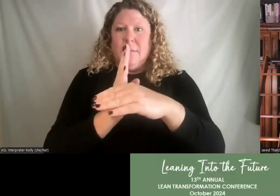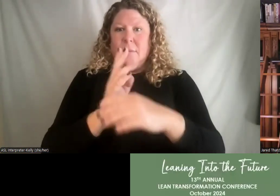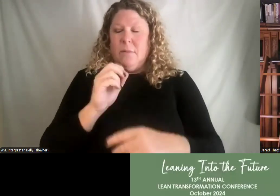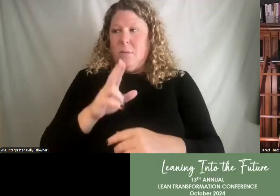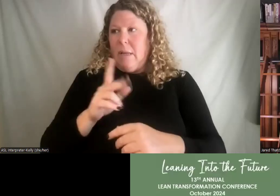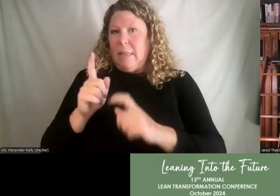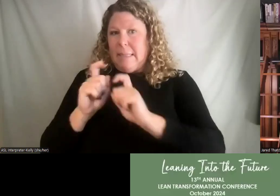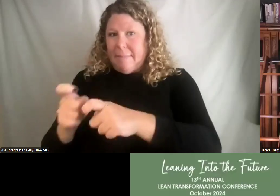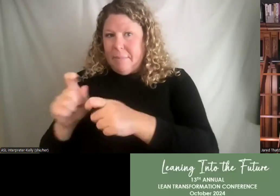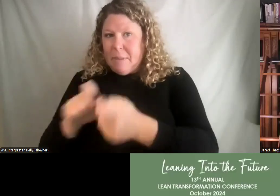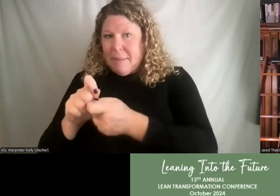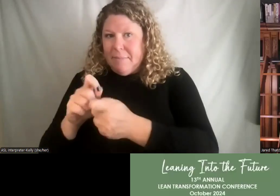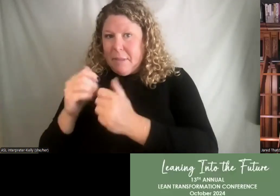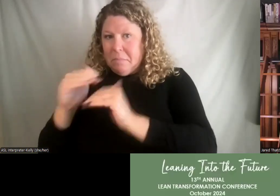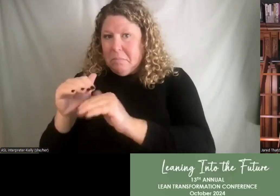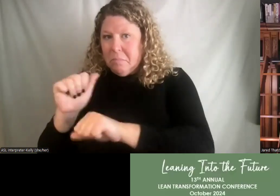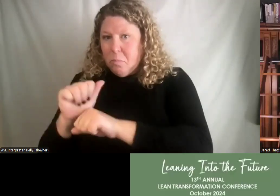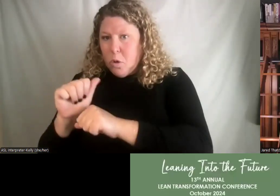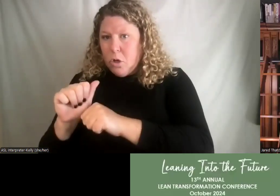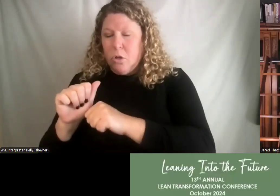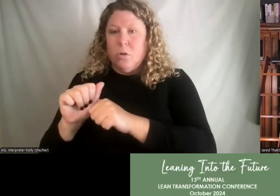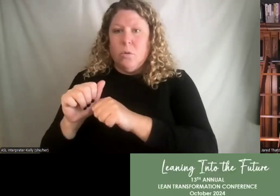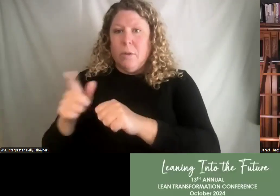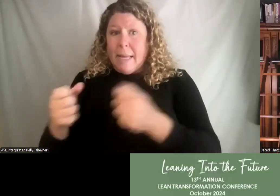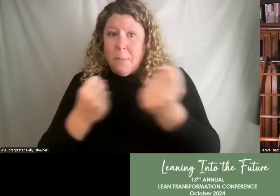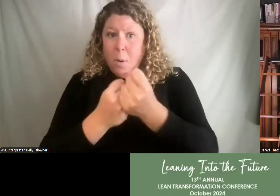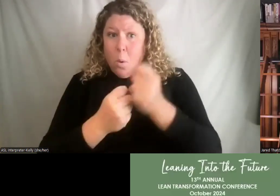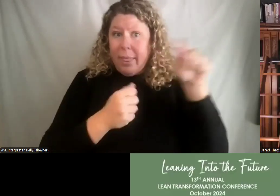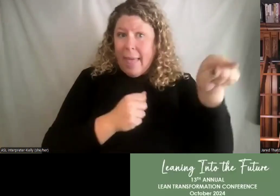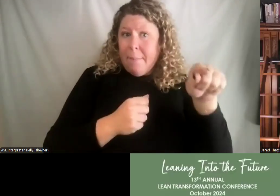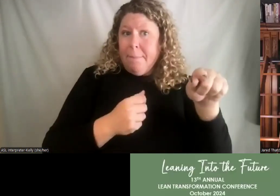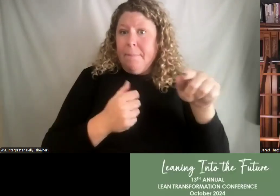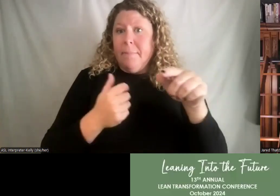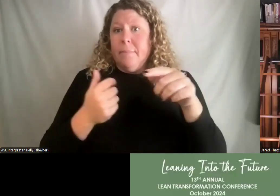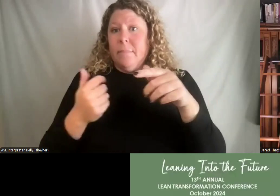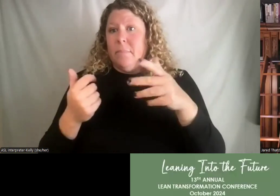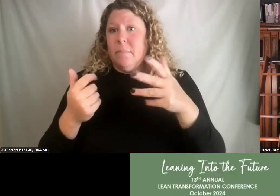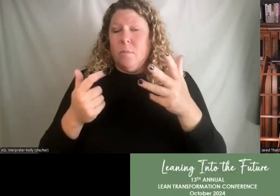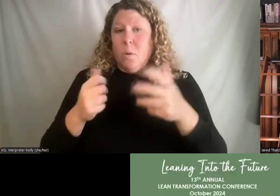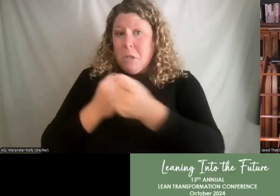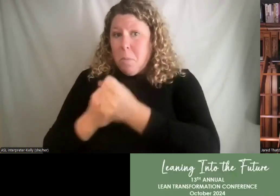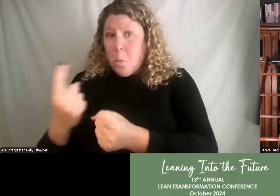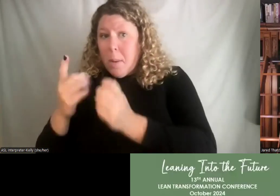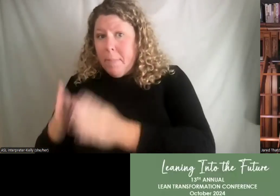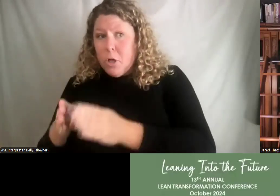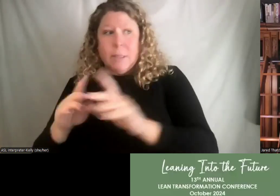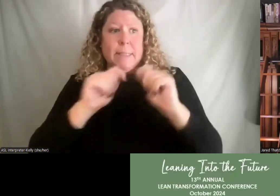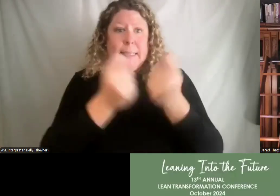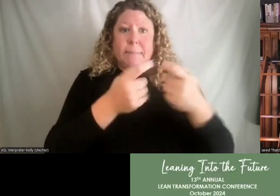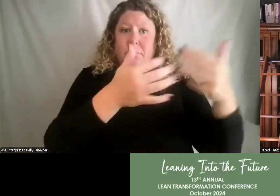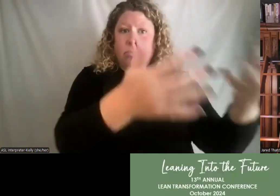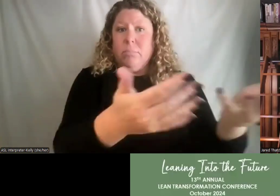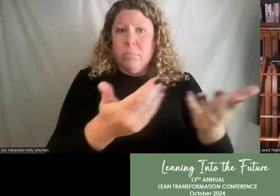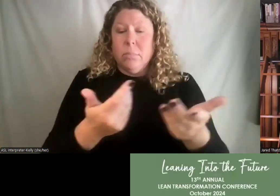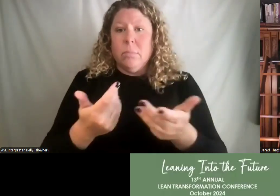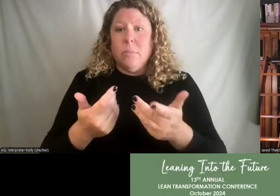amount of work that can support everyone else. And you're spending most of your time helping that individual while the rest of the team moves forward. You could even assign somebody that's at